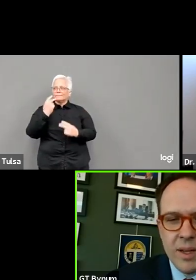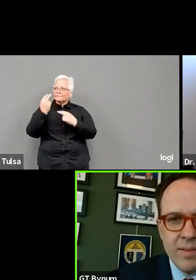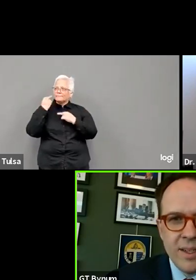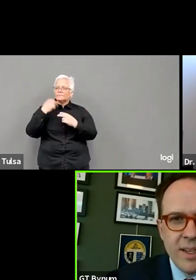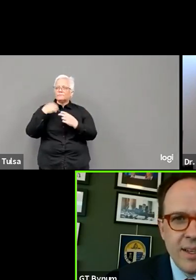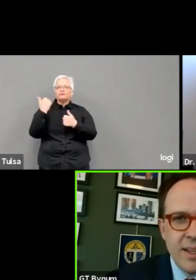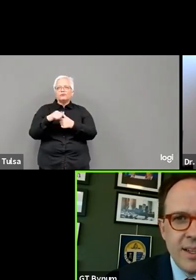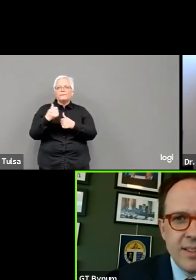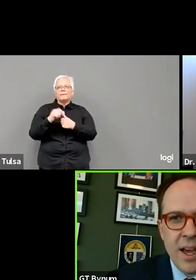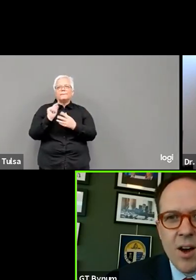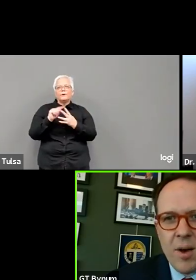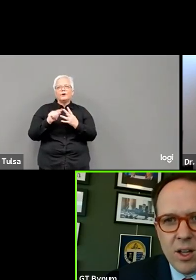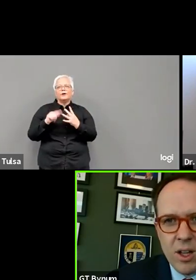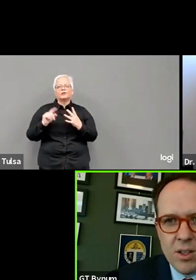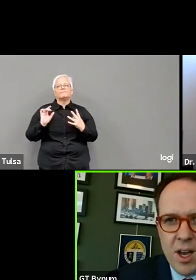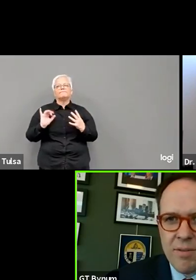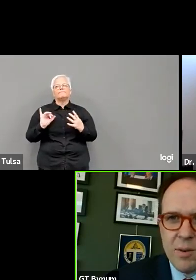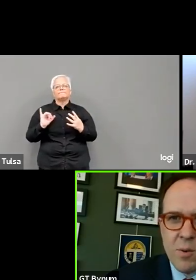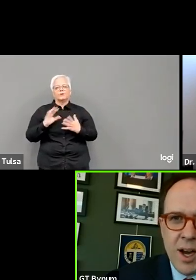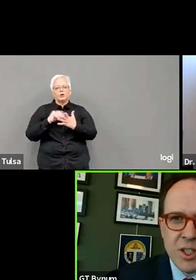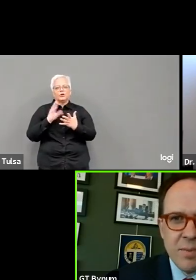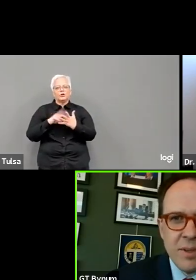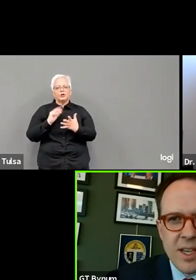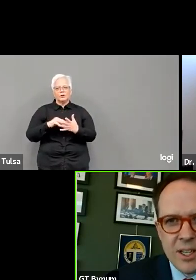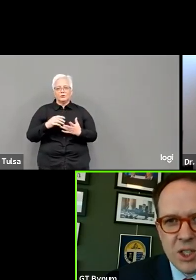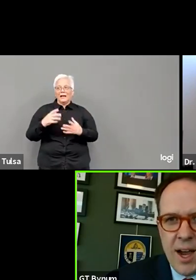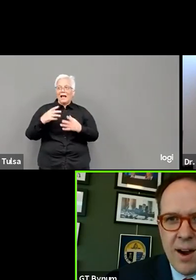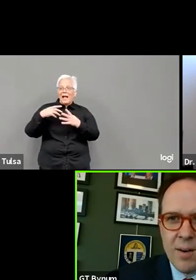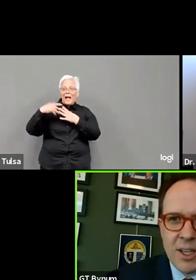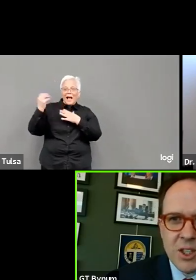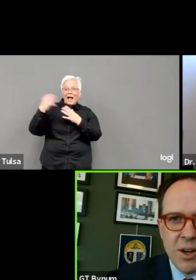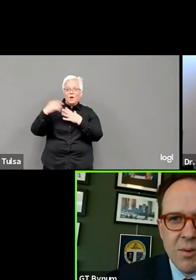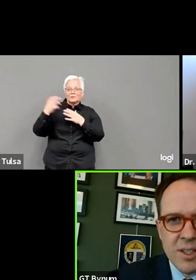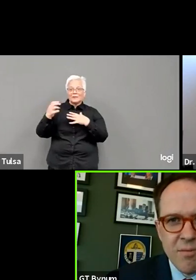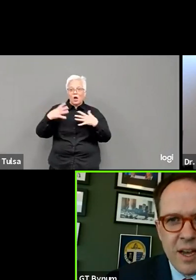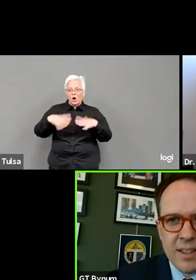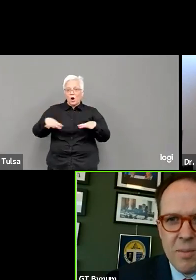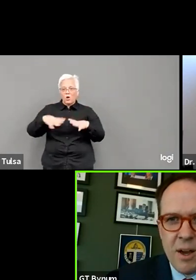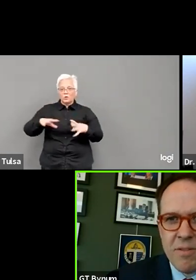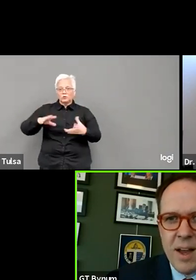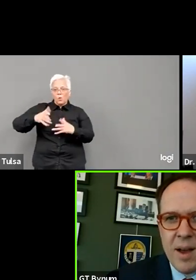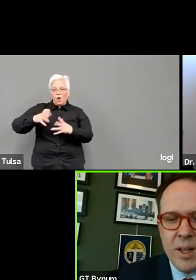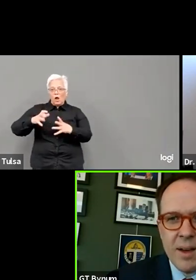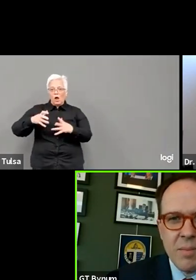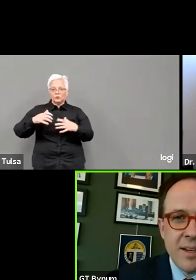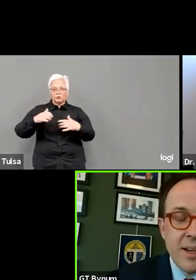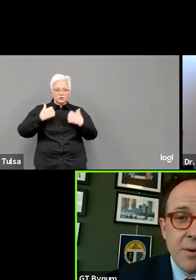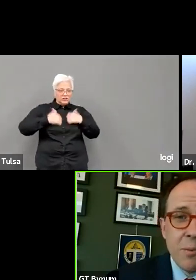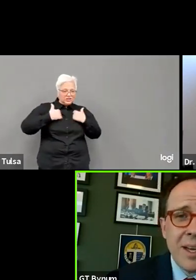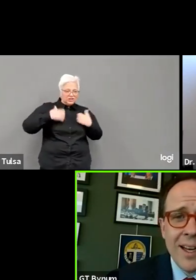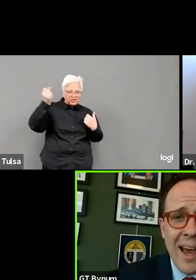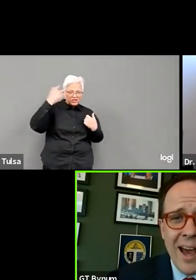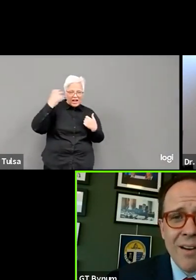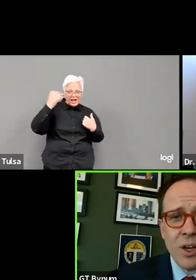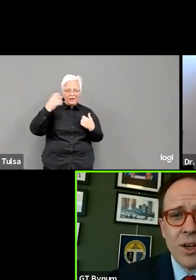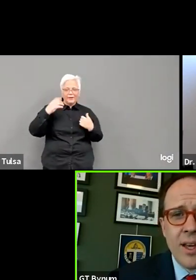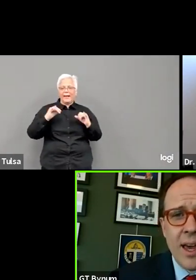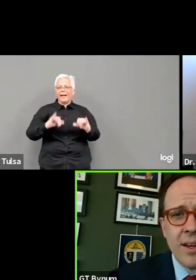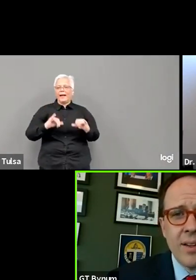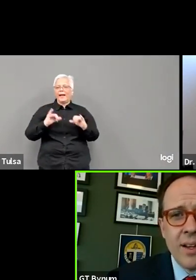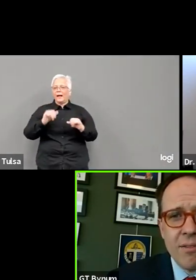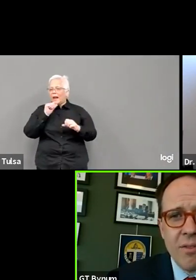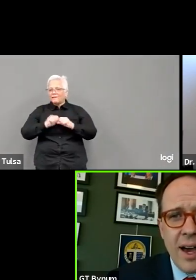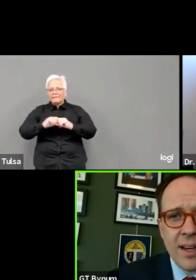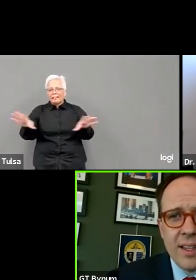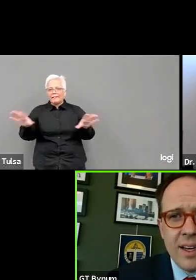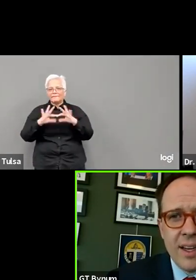go home and take all my clothes off and wash them and take a shower and make sure I wasn't infecting my family. I mean, we didn't have a good